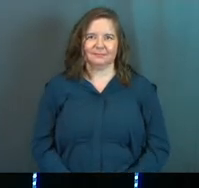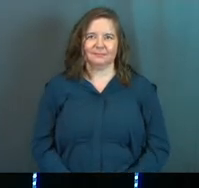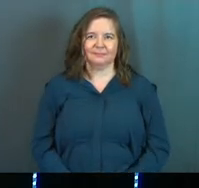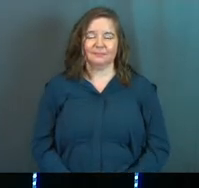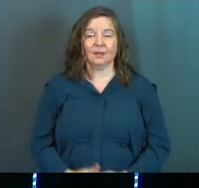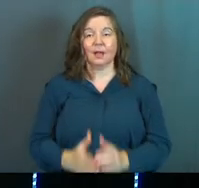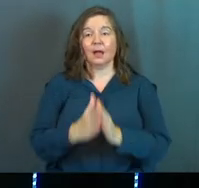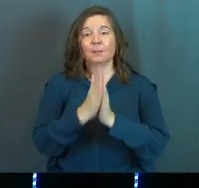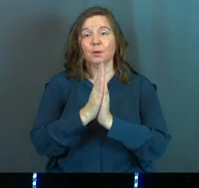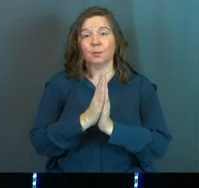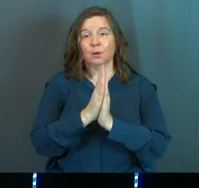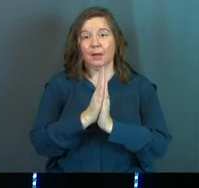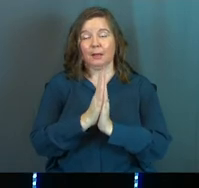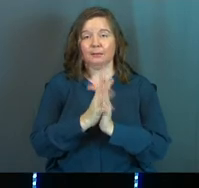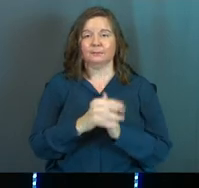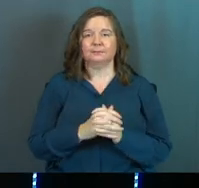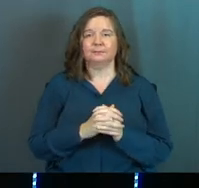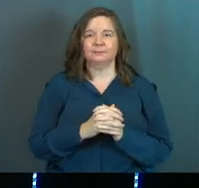I'm going to pray.